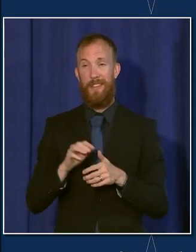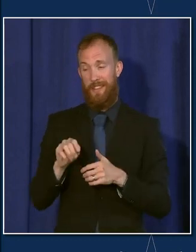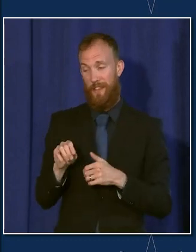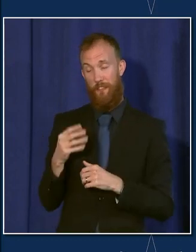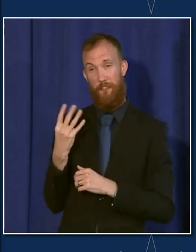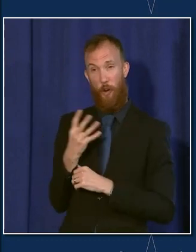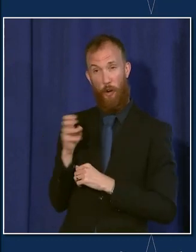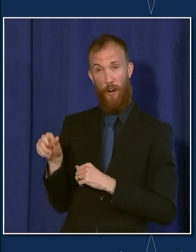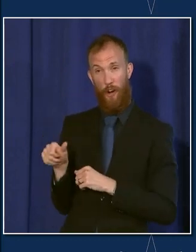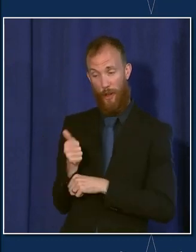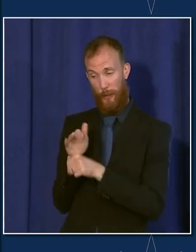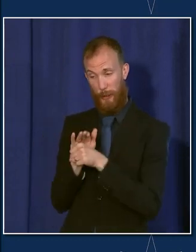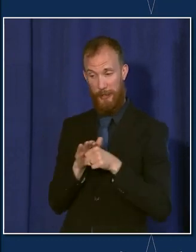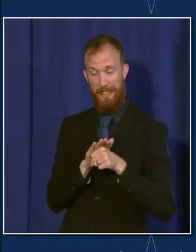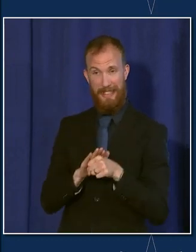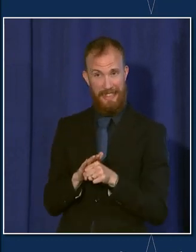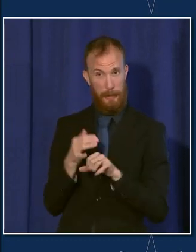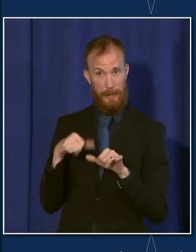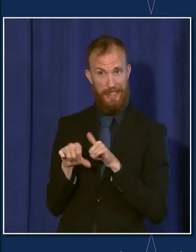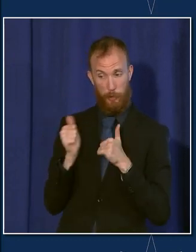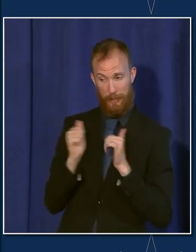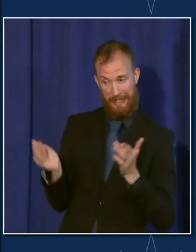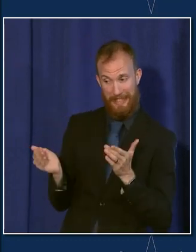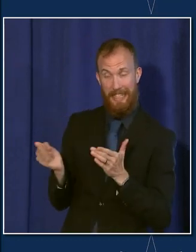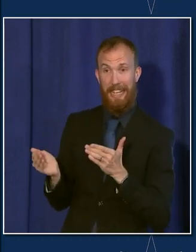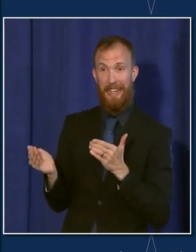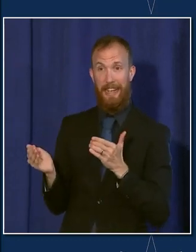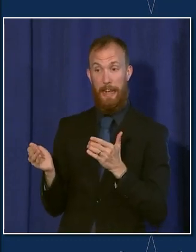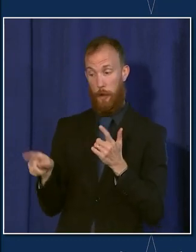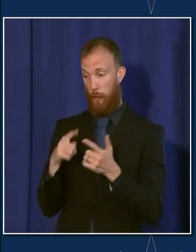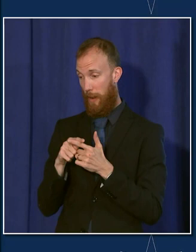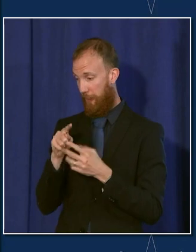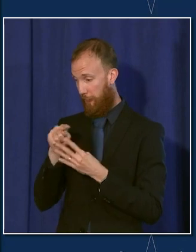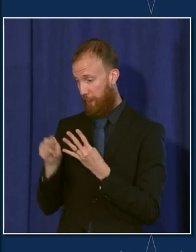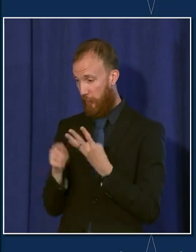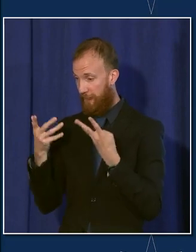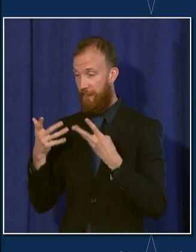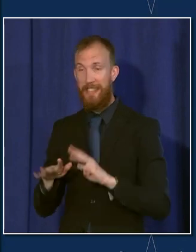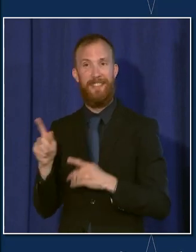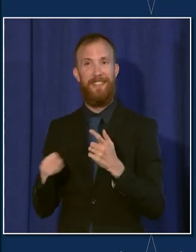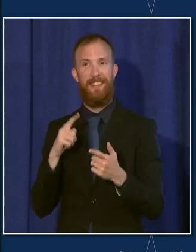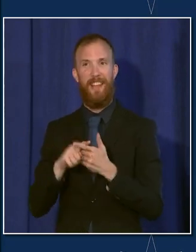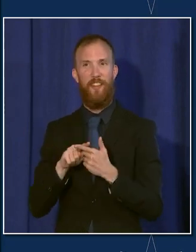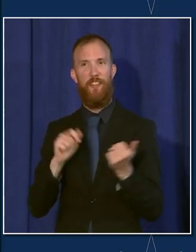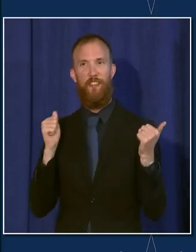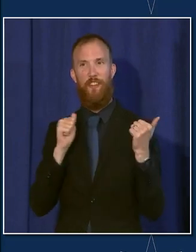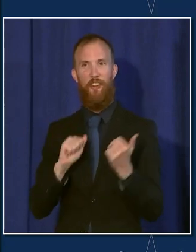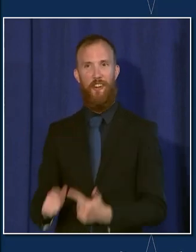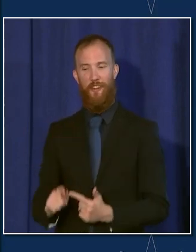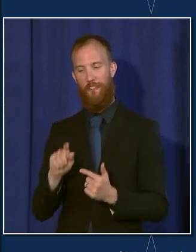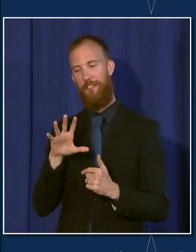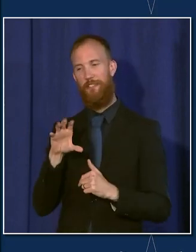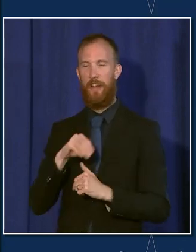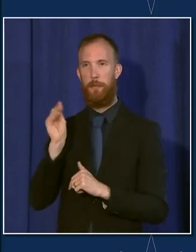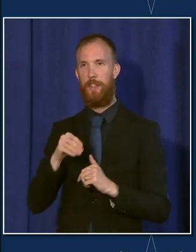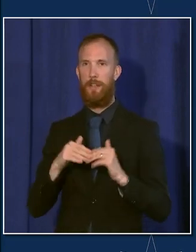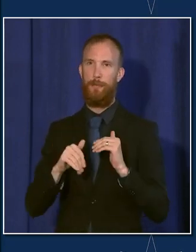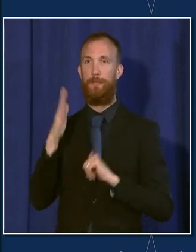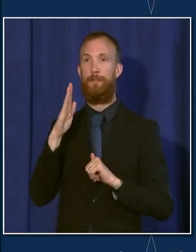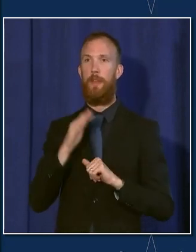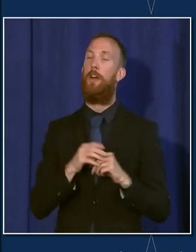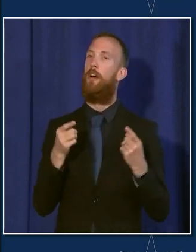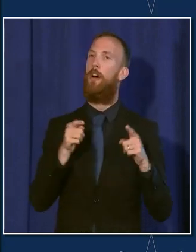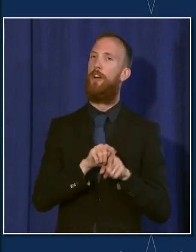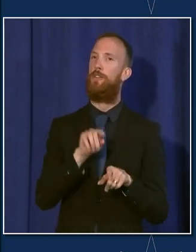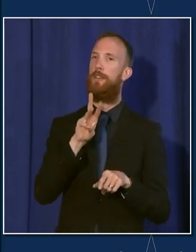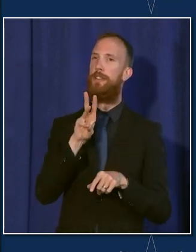zip code will have hit that 50% mark. So we're really excited about that. Congrats to those zip codes. I also want to give a shout out to 60636.